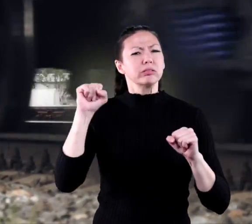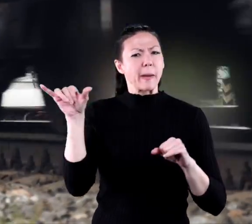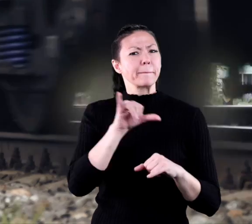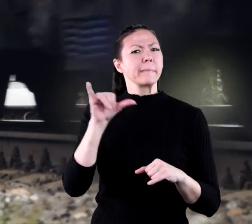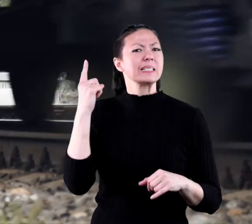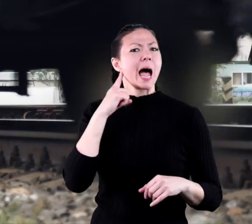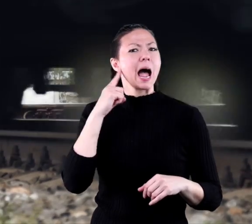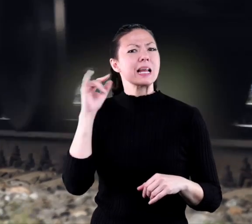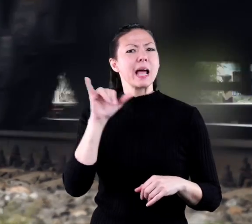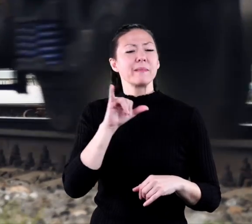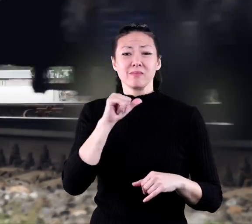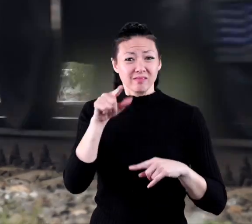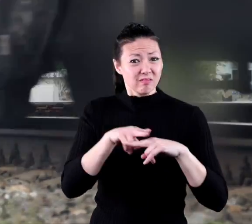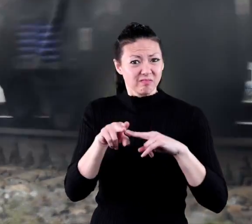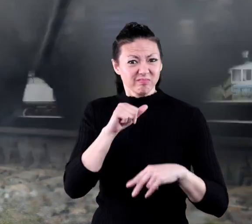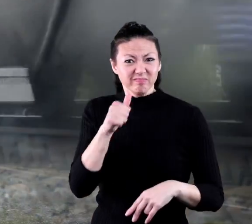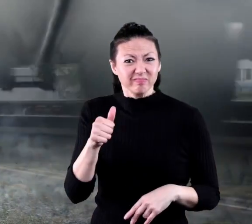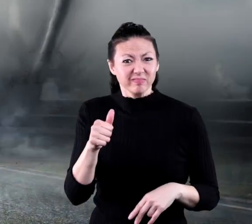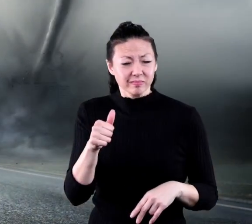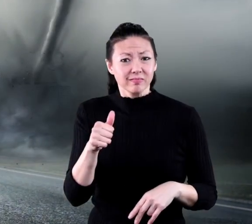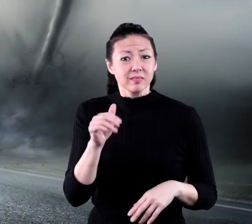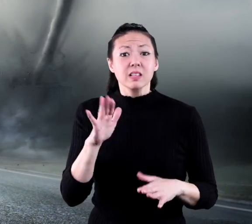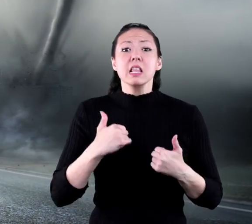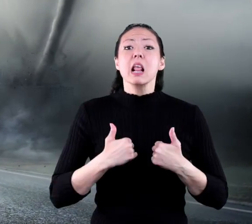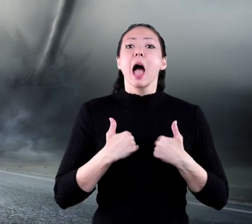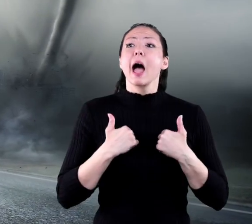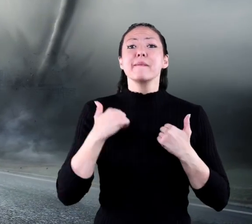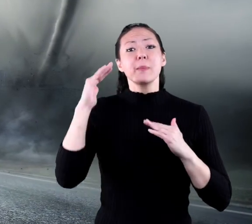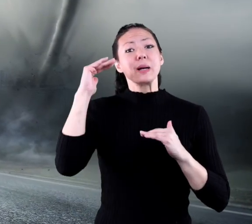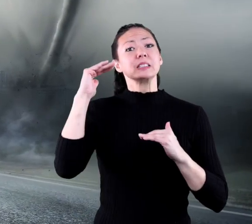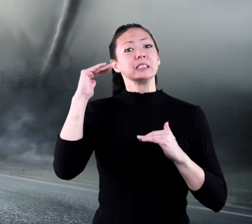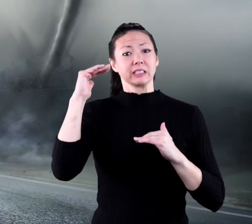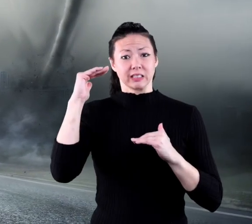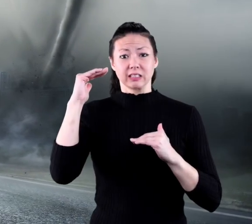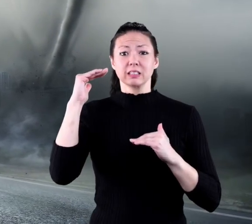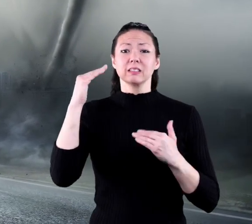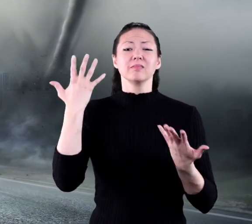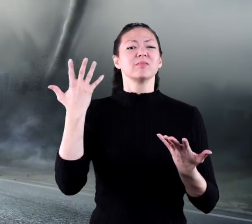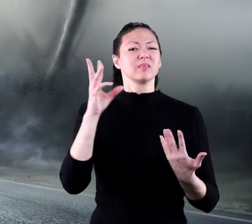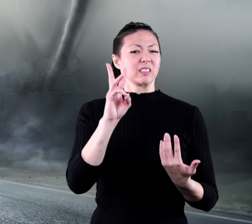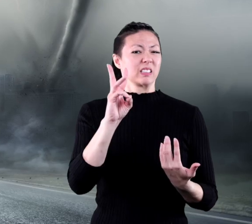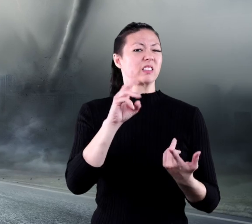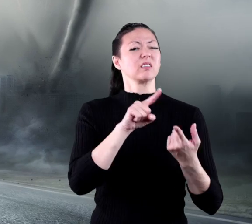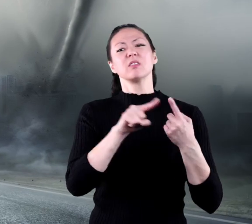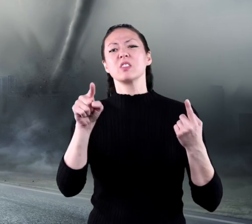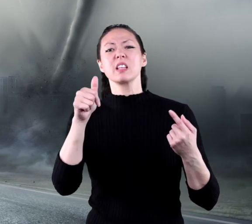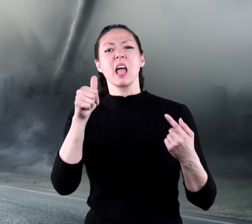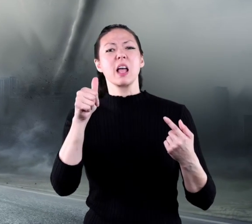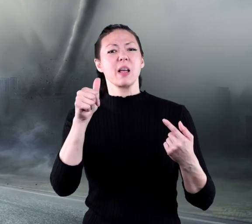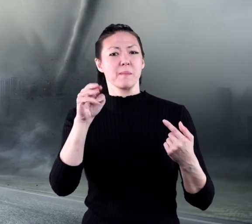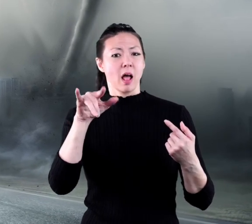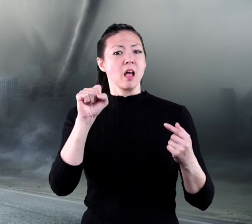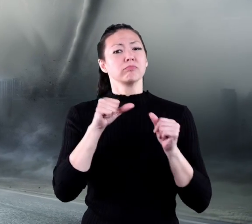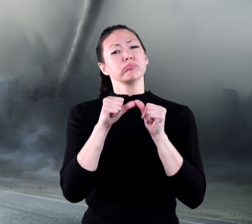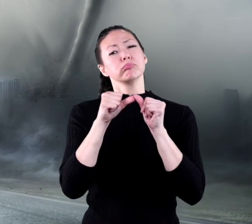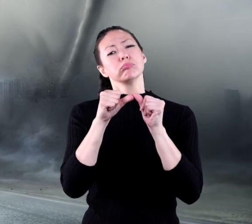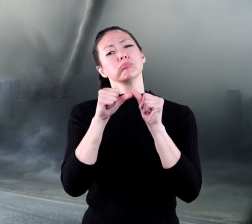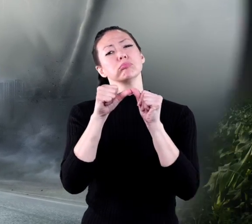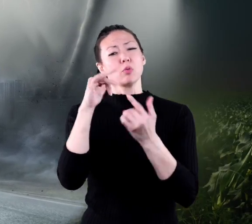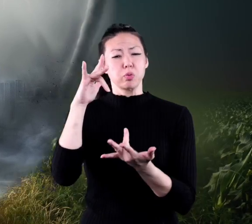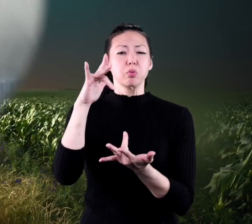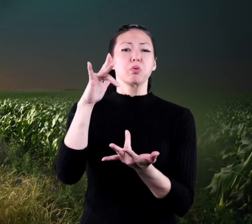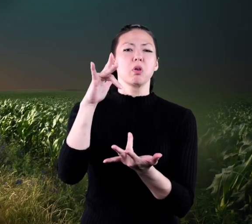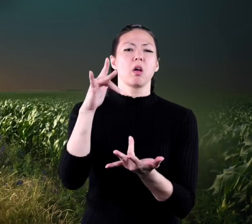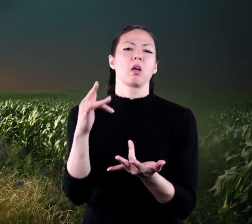but there is no locomotive. The life expectancy of a tornado is about 6 to 10 miles, and some have been